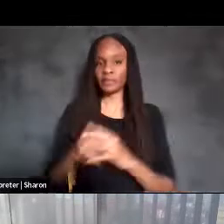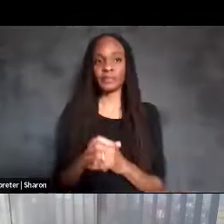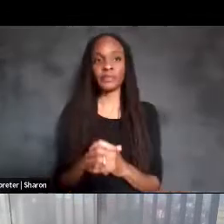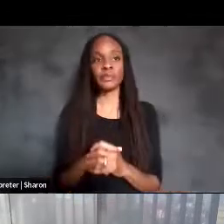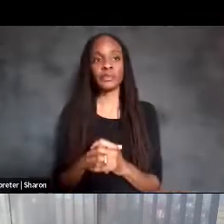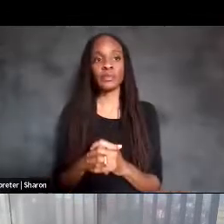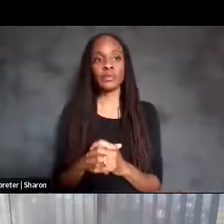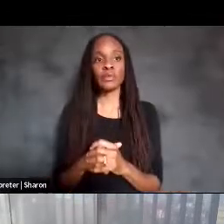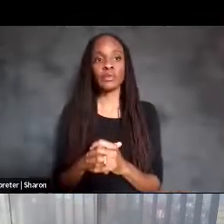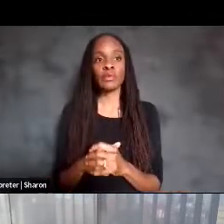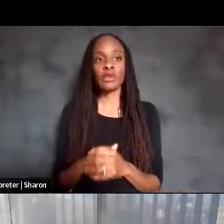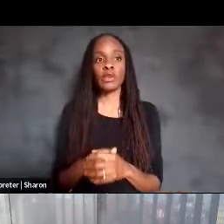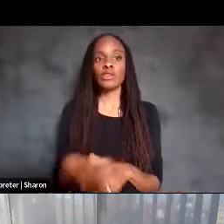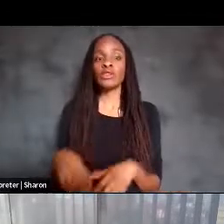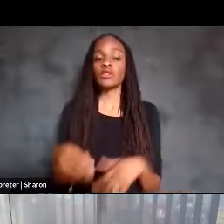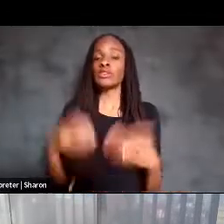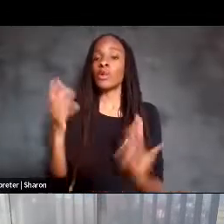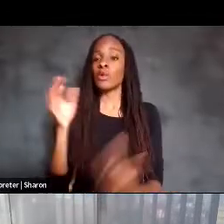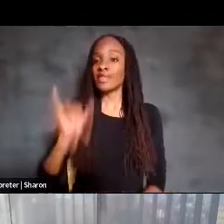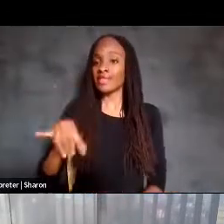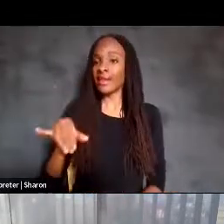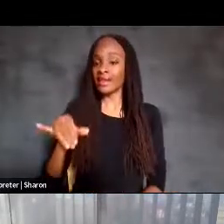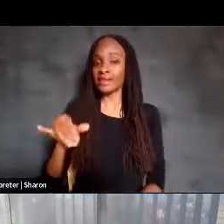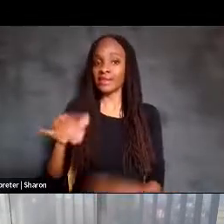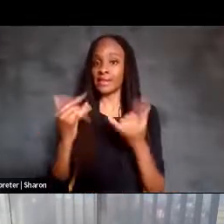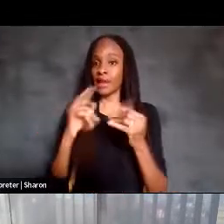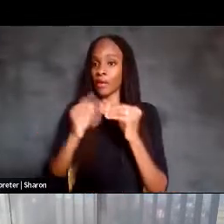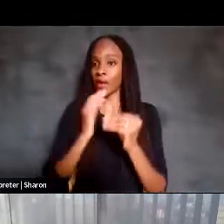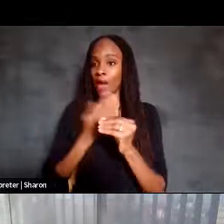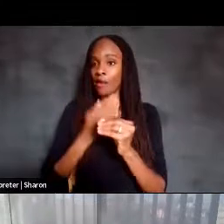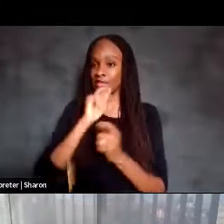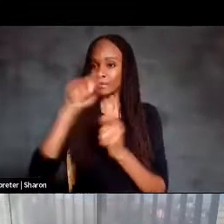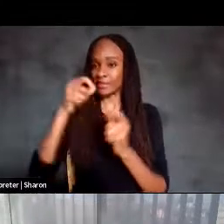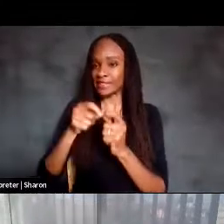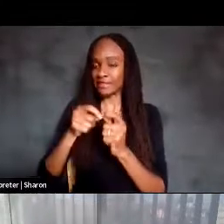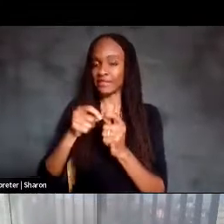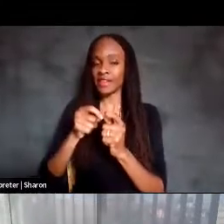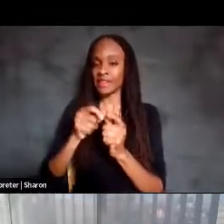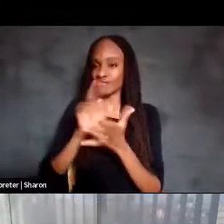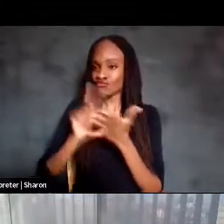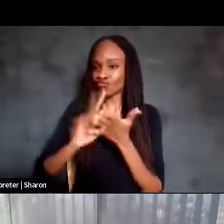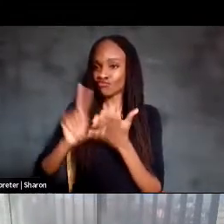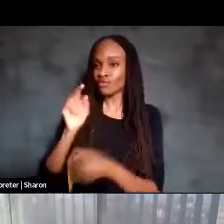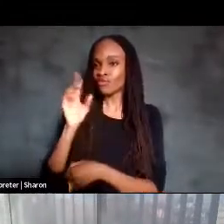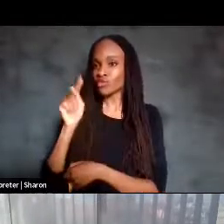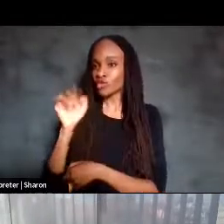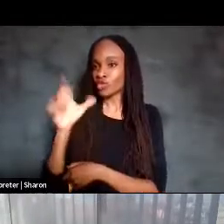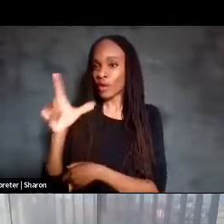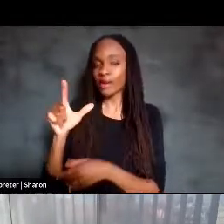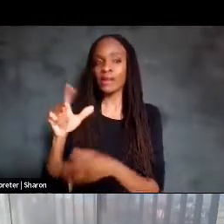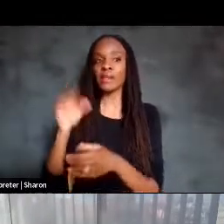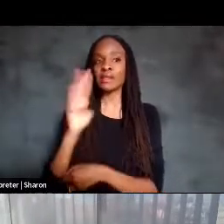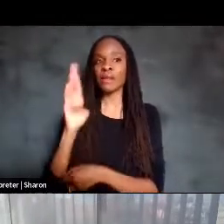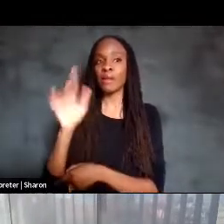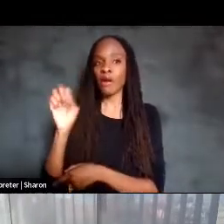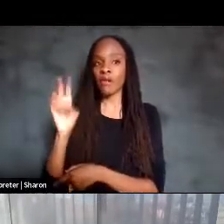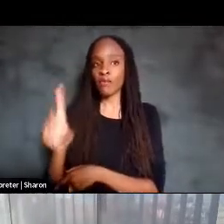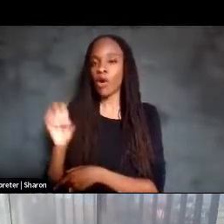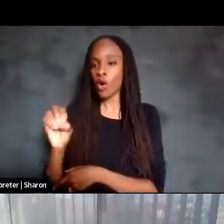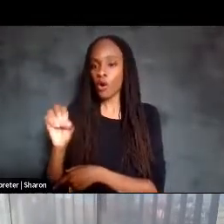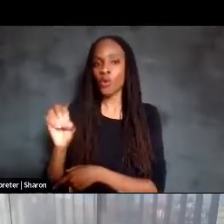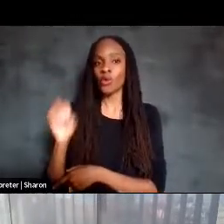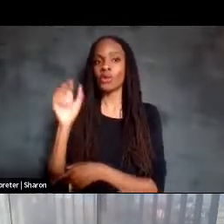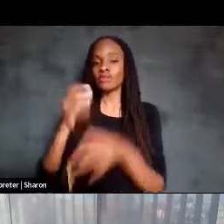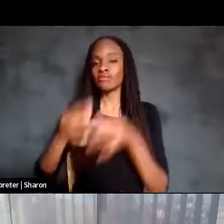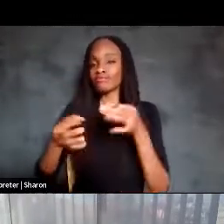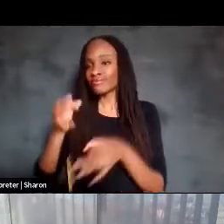And so that brings us to our specific trial. Our trial is called the BRAVO trial. It stands for the BCI Restoration of